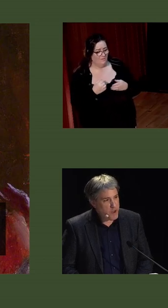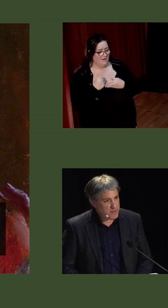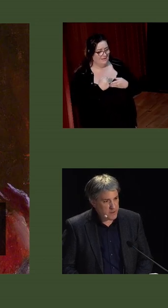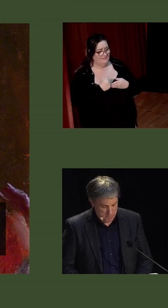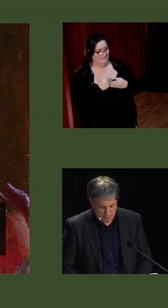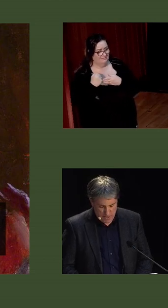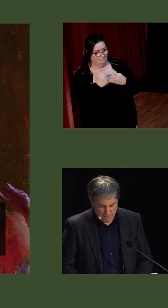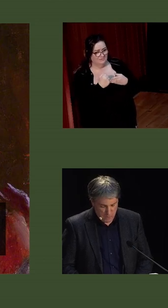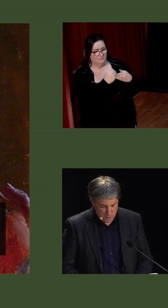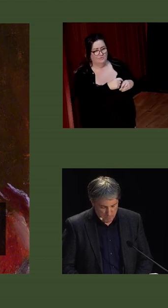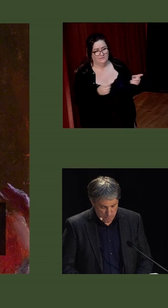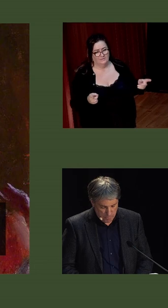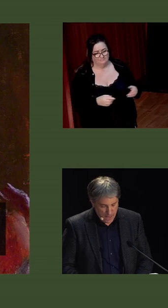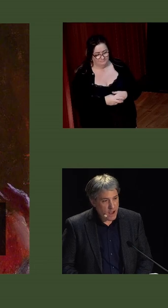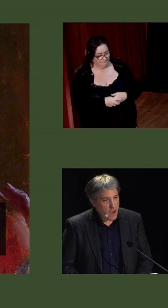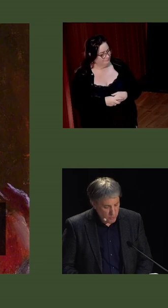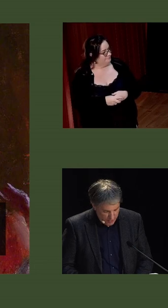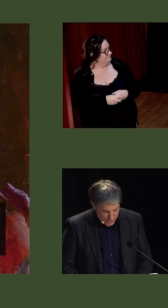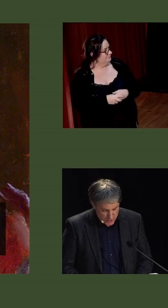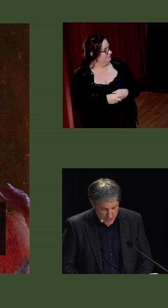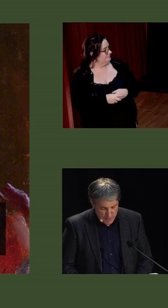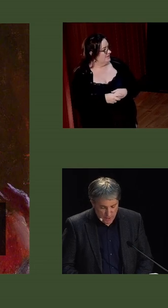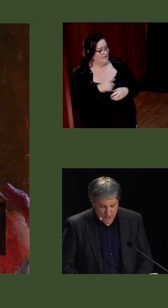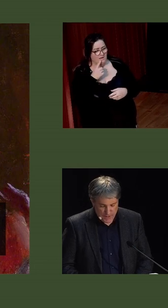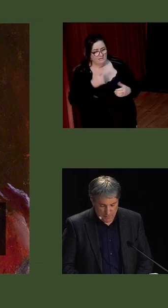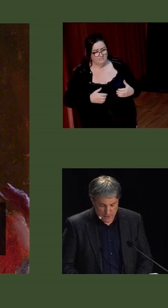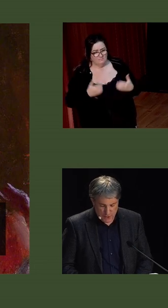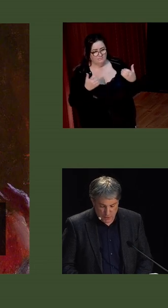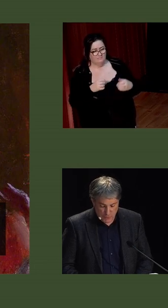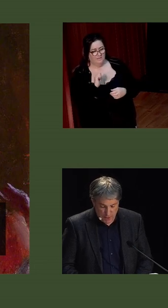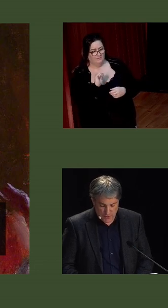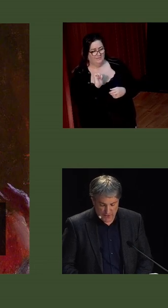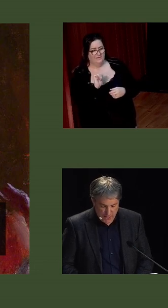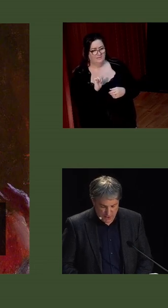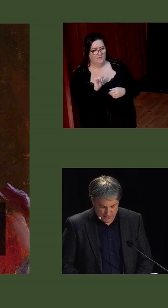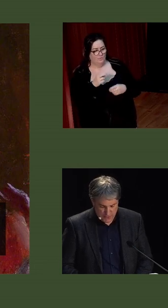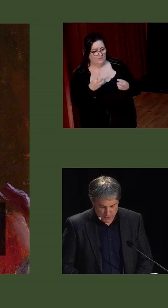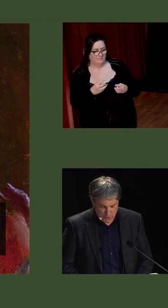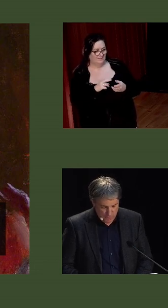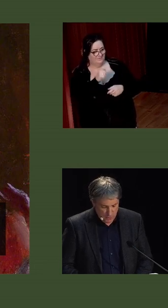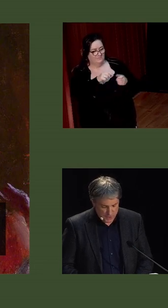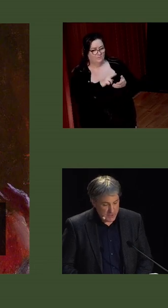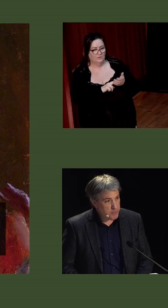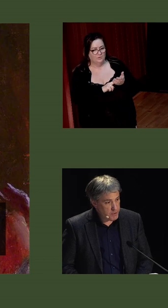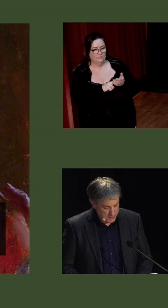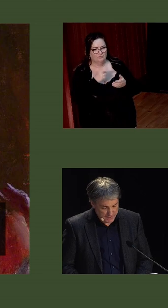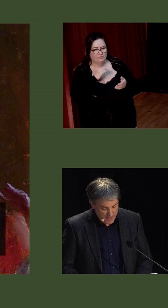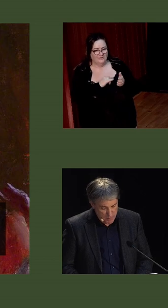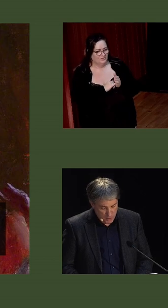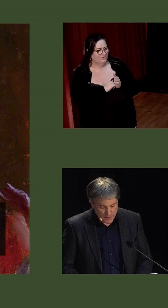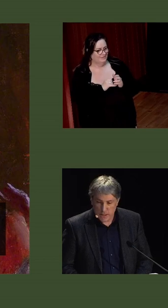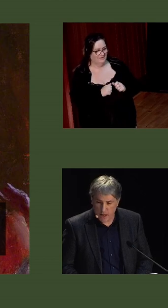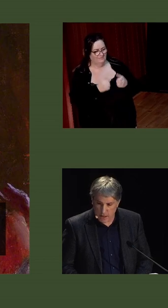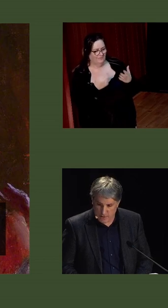aiding or abetting them, end of quote. Outraged by the attempt to use religious sanctions to enforce a